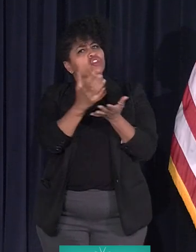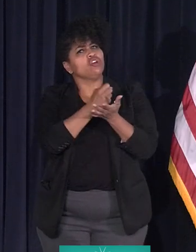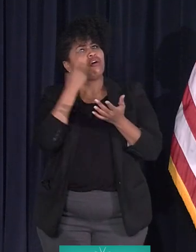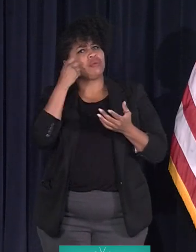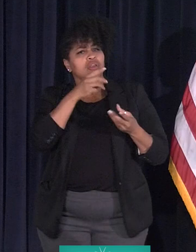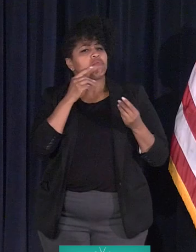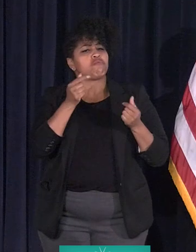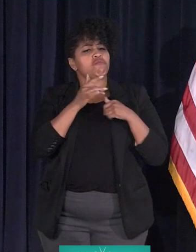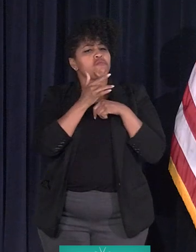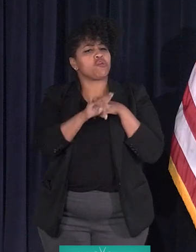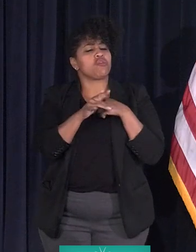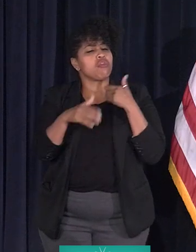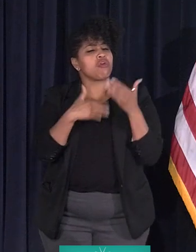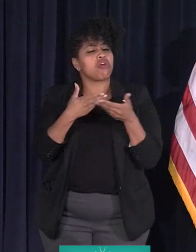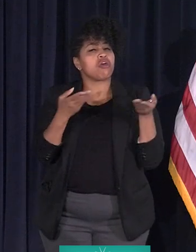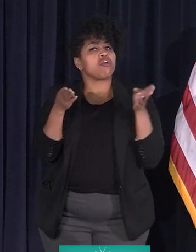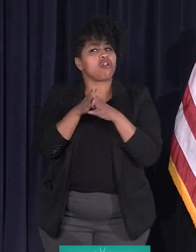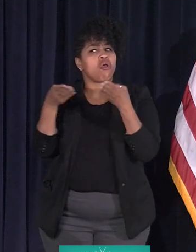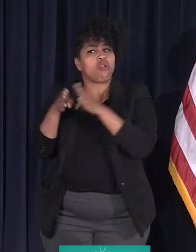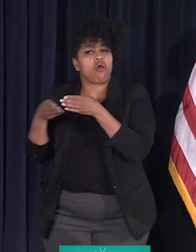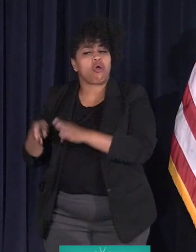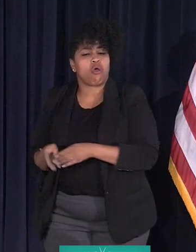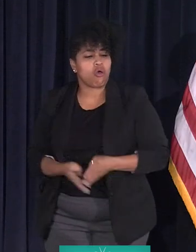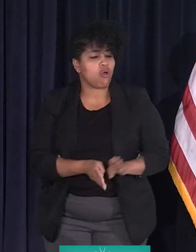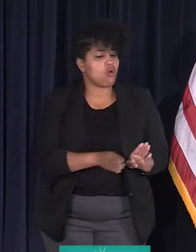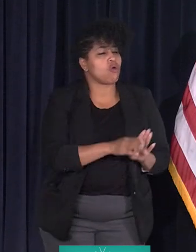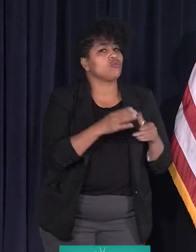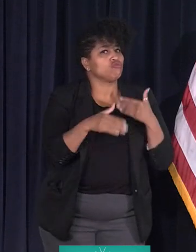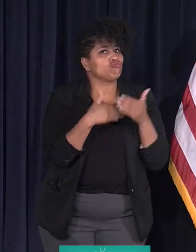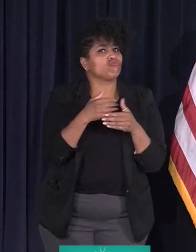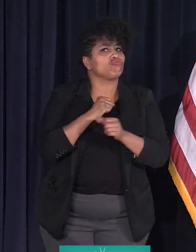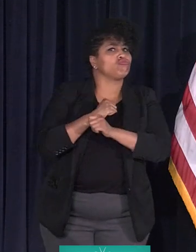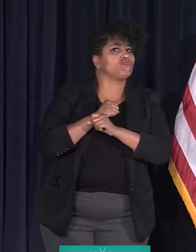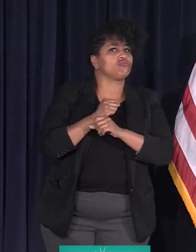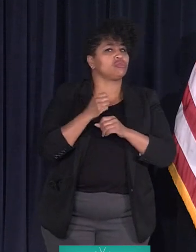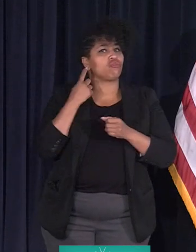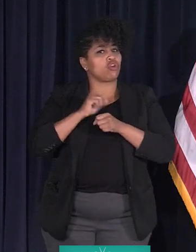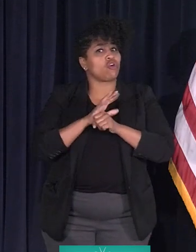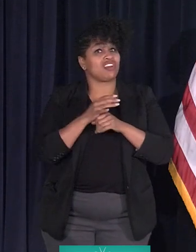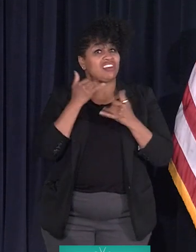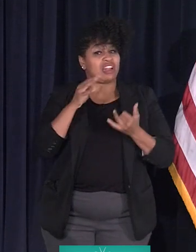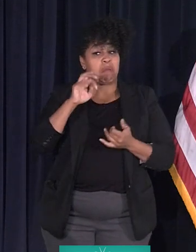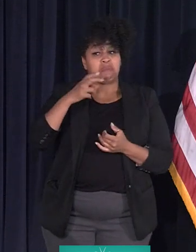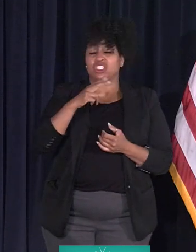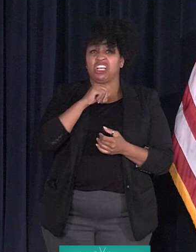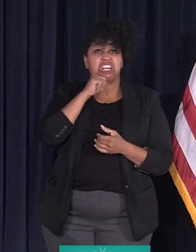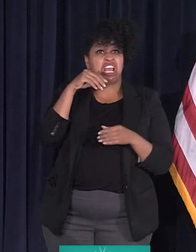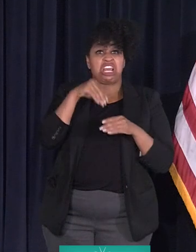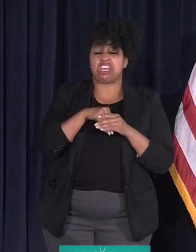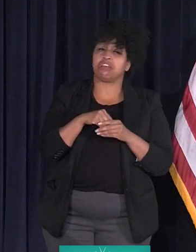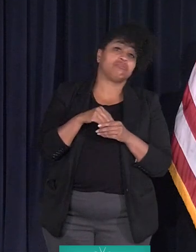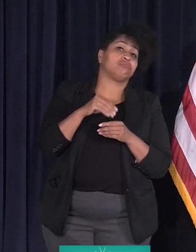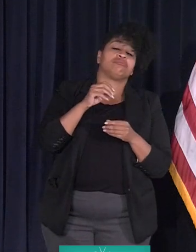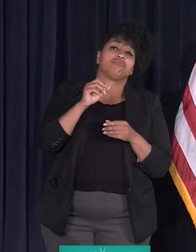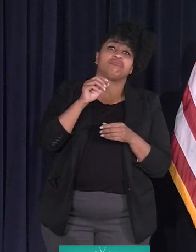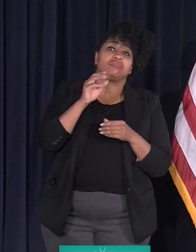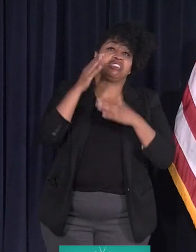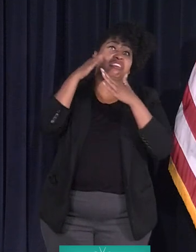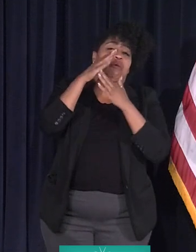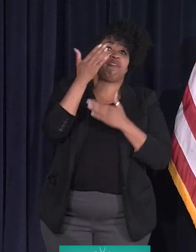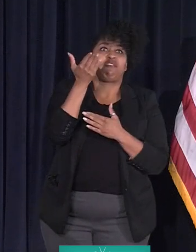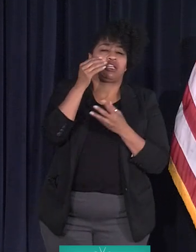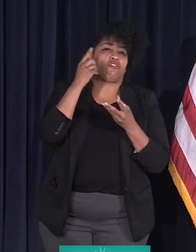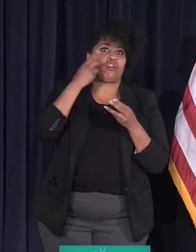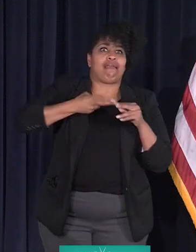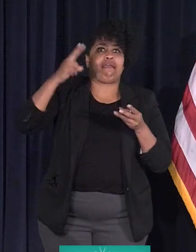for having moved early to shut the state down. Now Michigan is not even in the top 15 because of the job Governor Whitmer has done, and